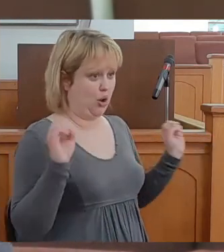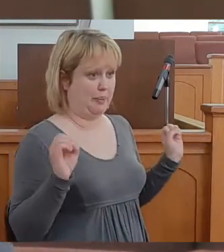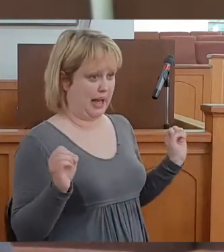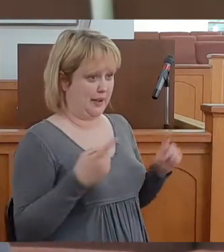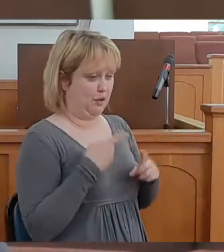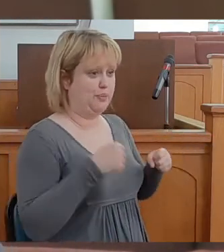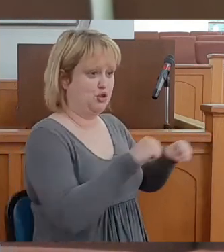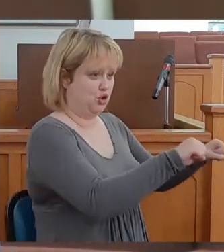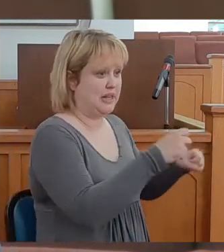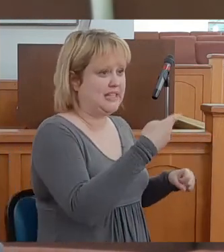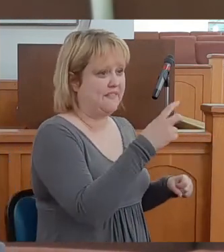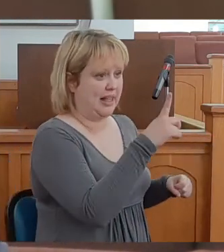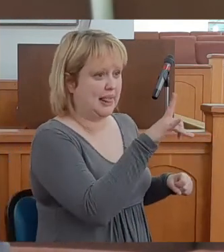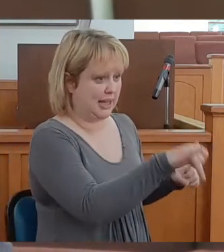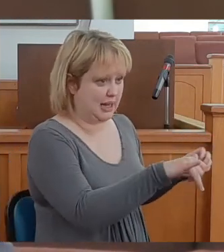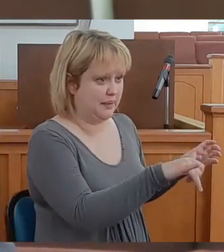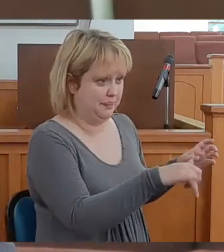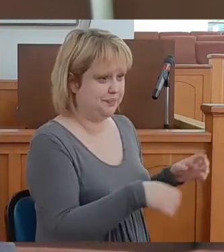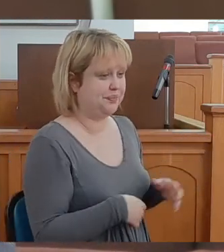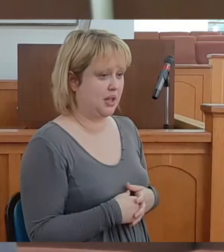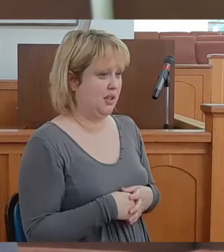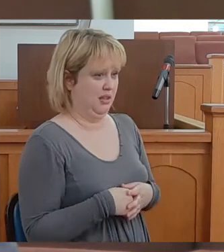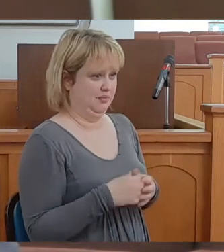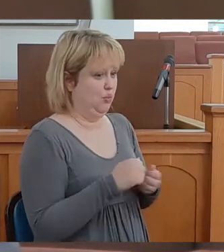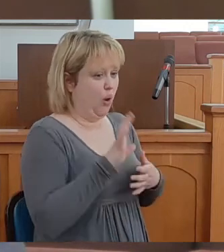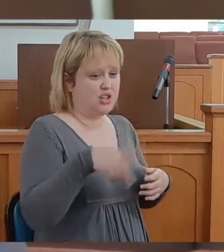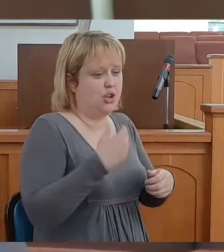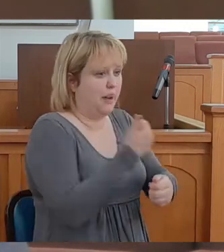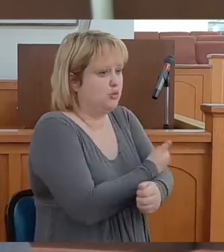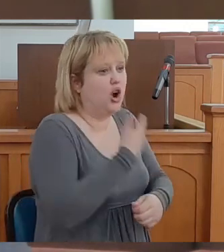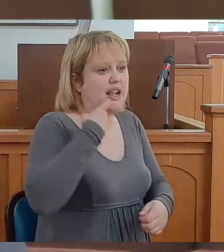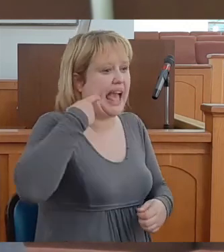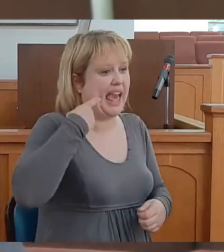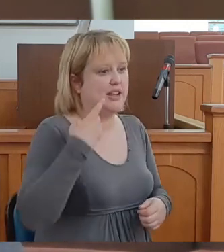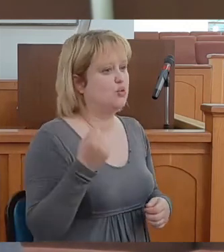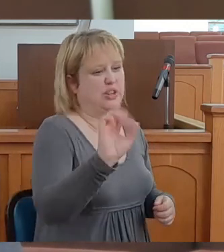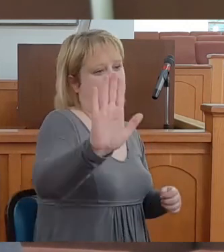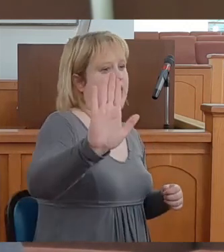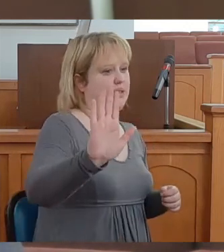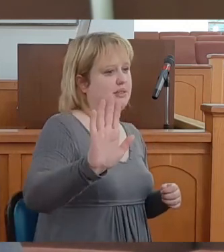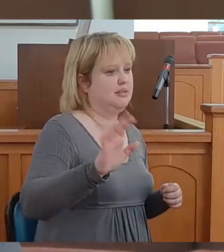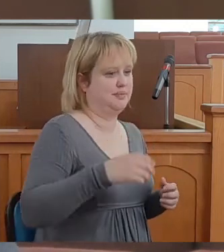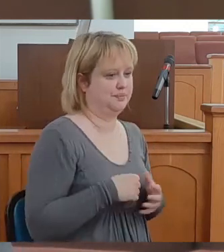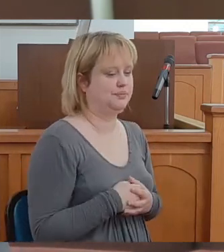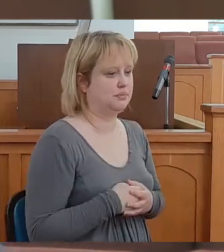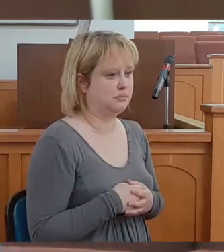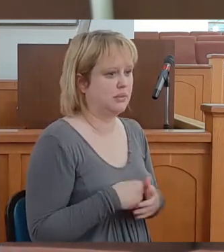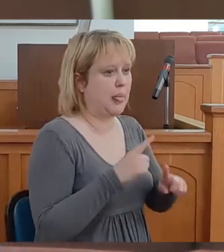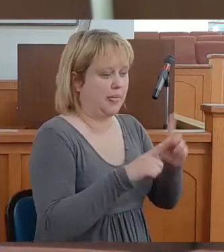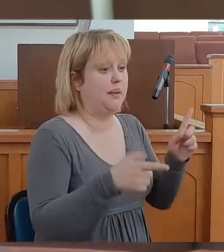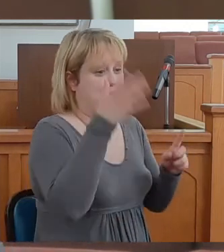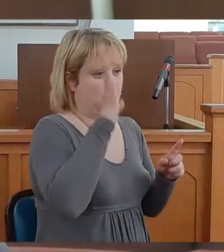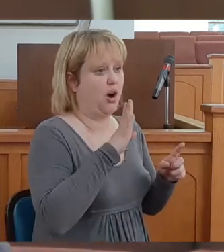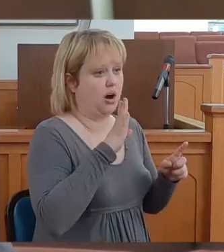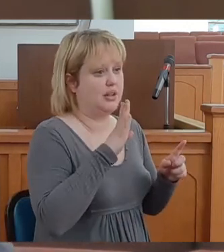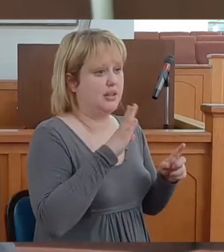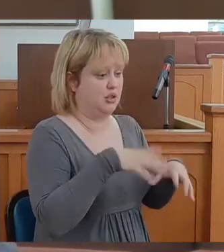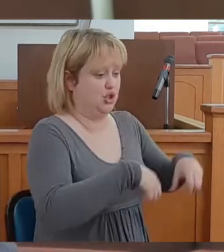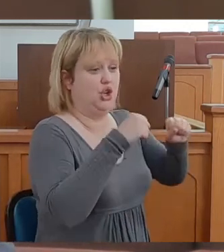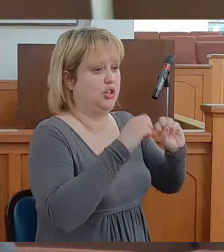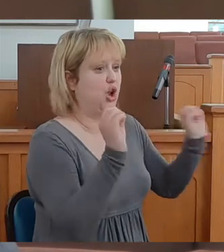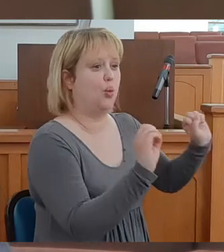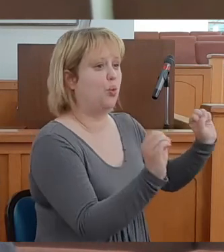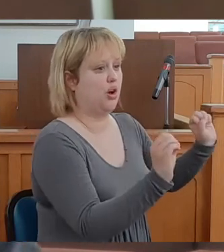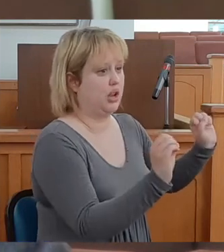from the streets of Philly. A washed up, drug addict reject. But God took a nobody.